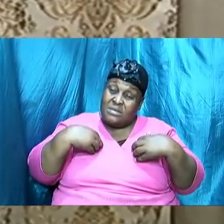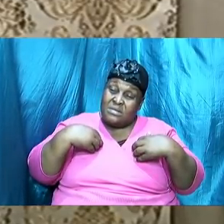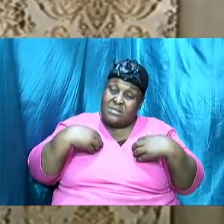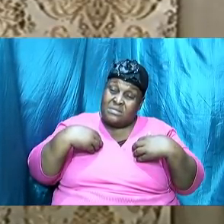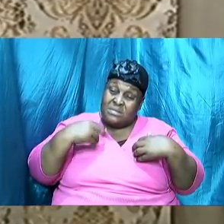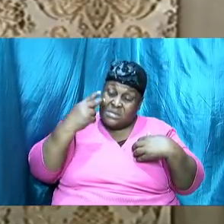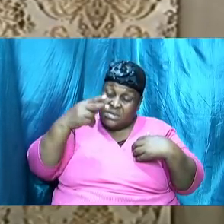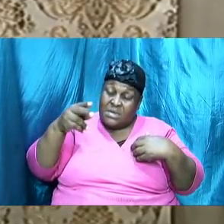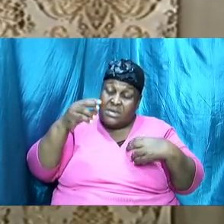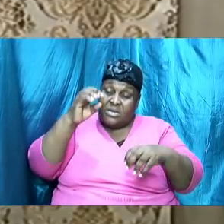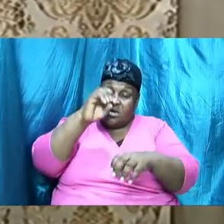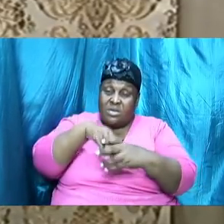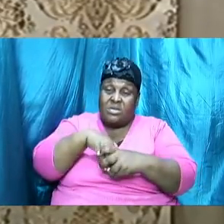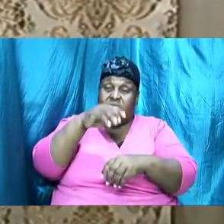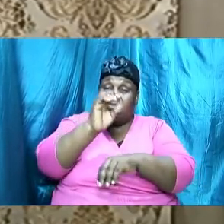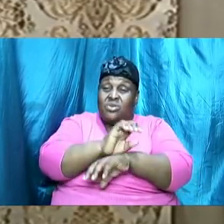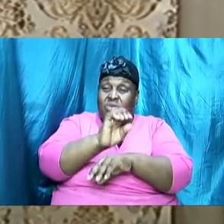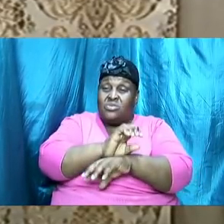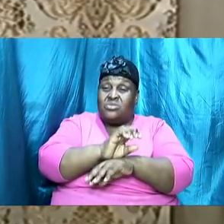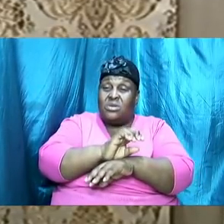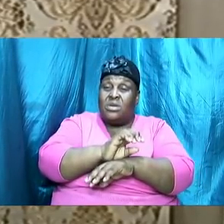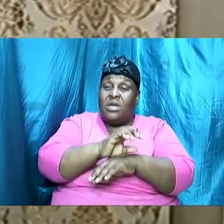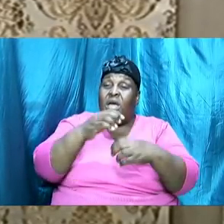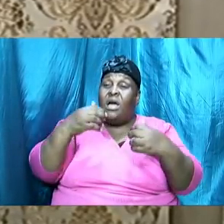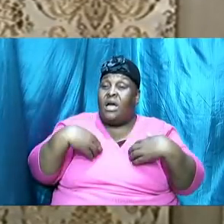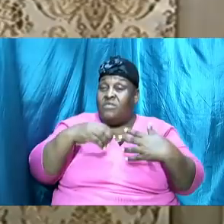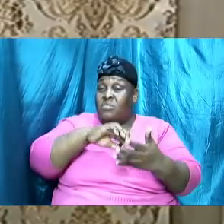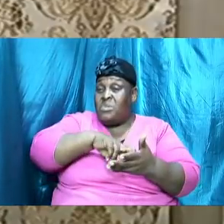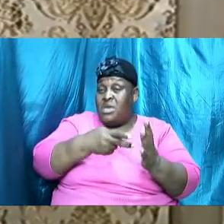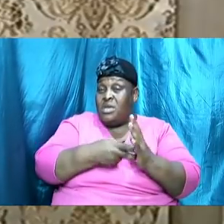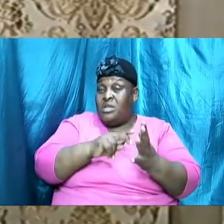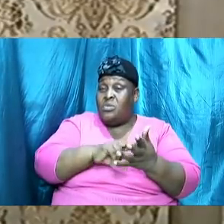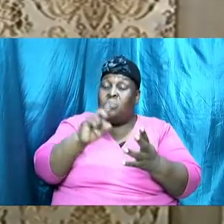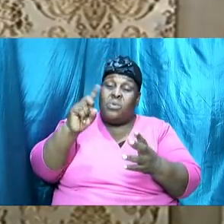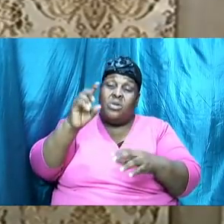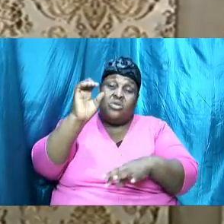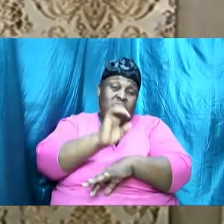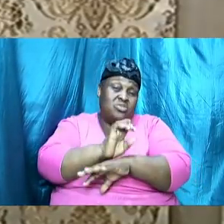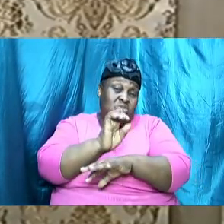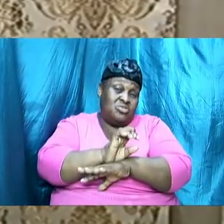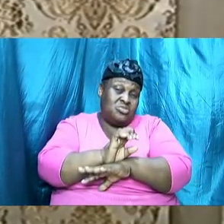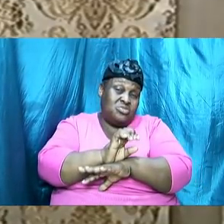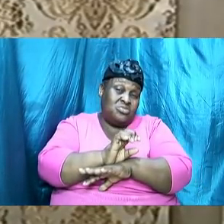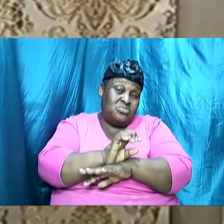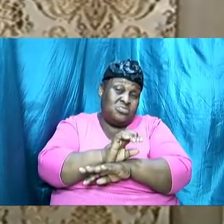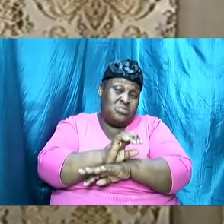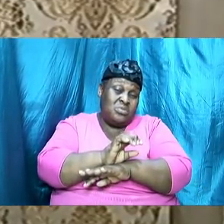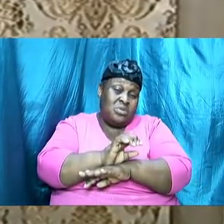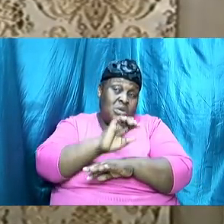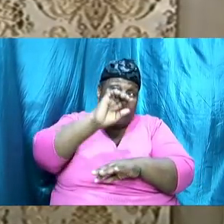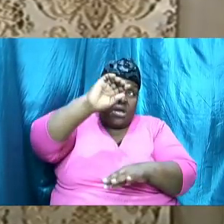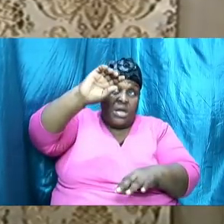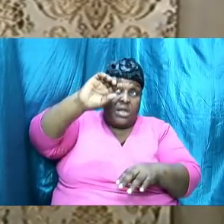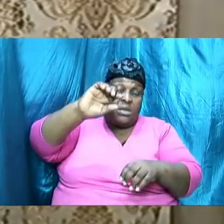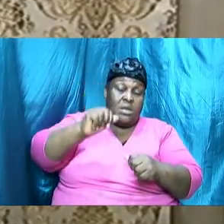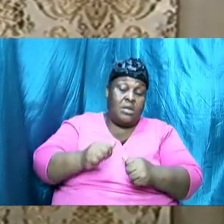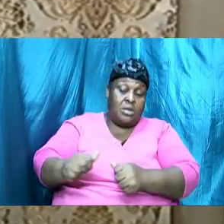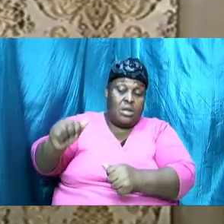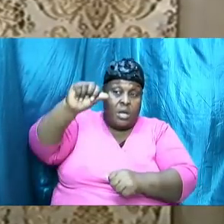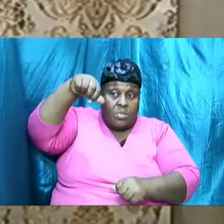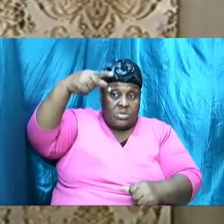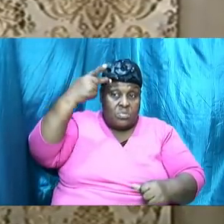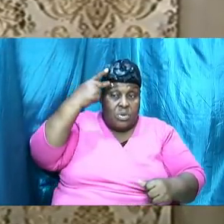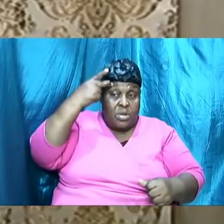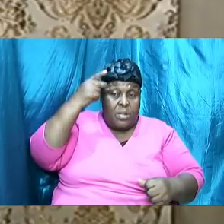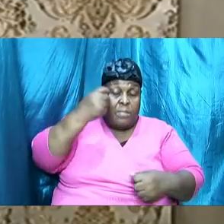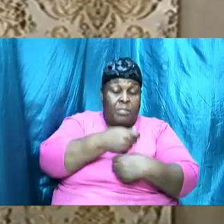it has meaning where the church is concerned and the apostle makes it clear to us